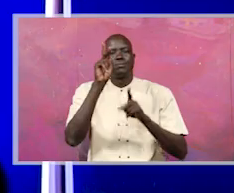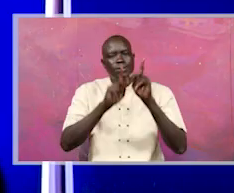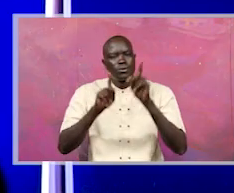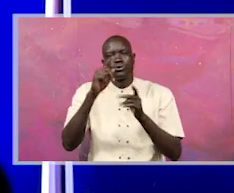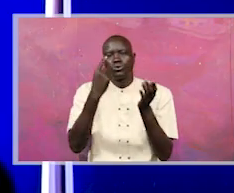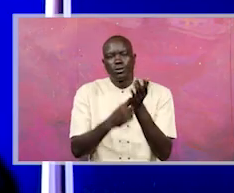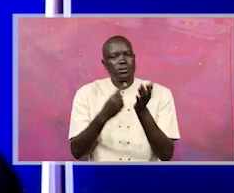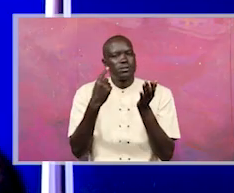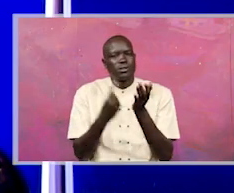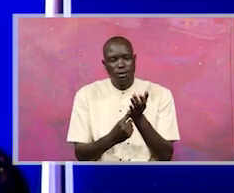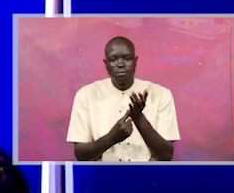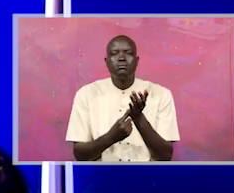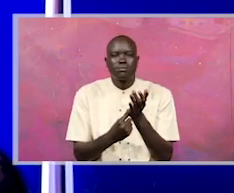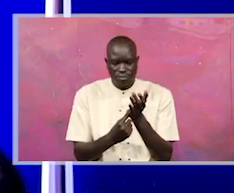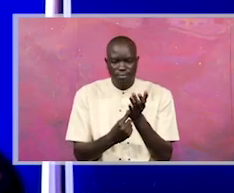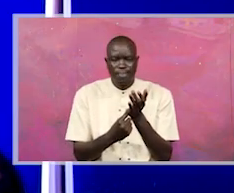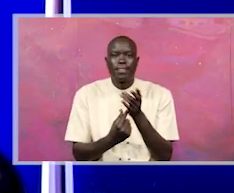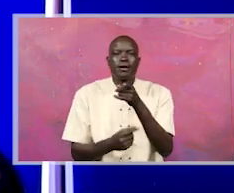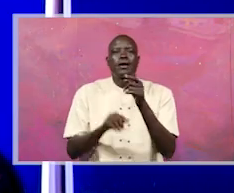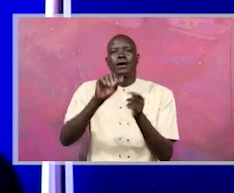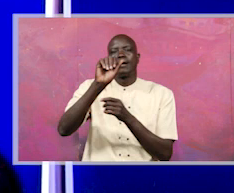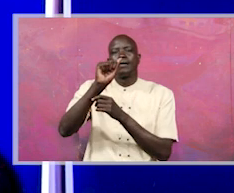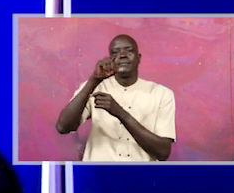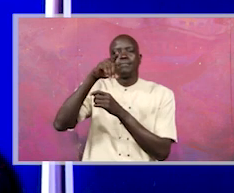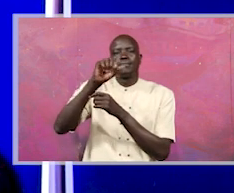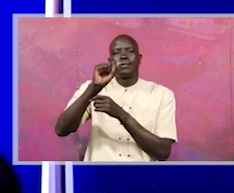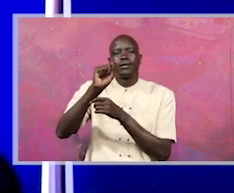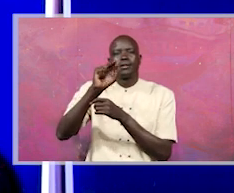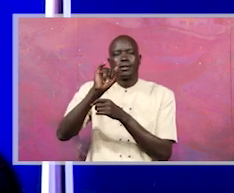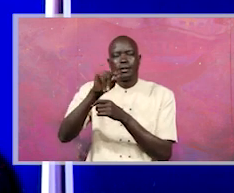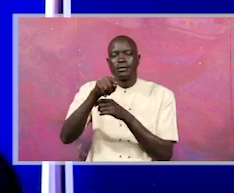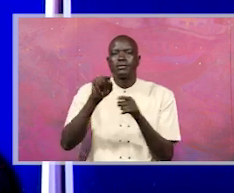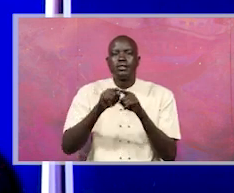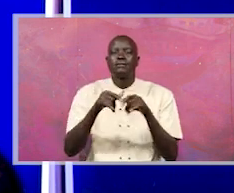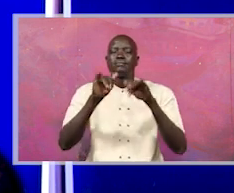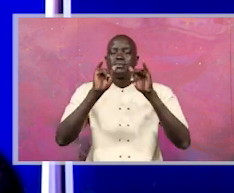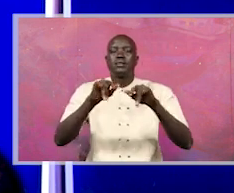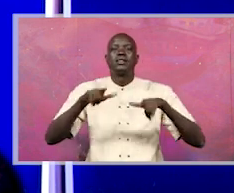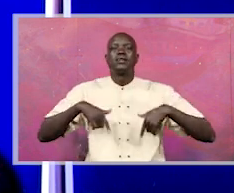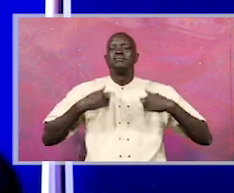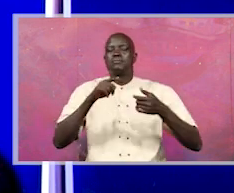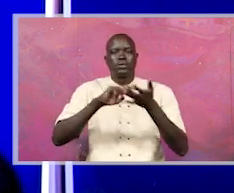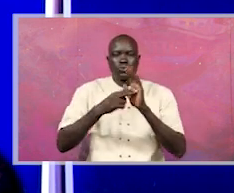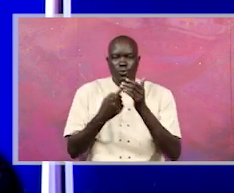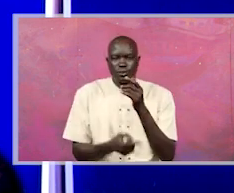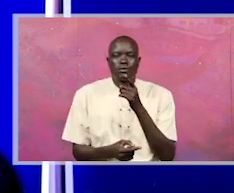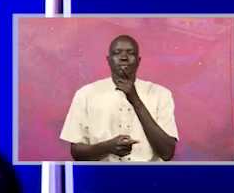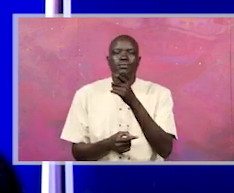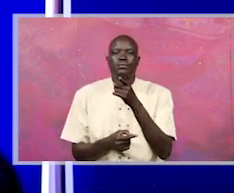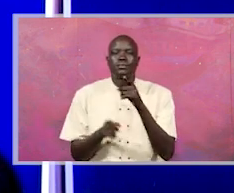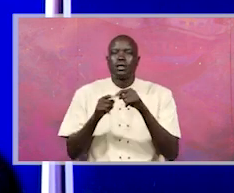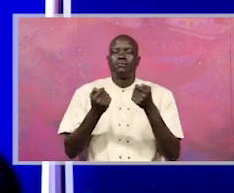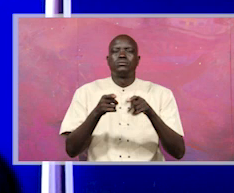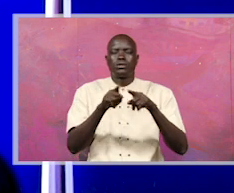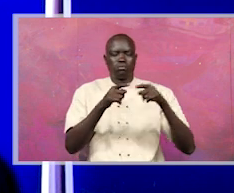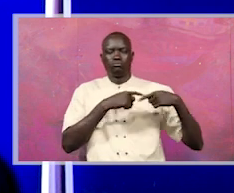Apathy is the worst advice that you can ever live with. Apathy means tolerance,